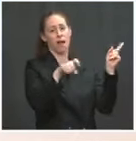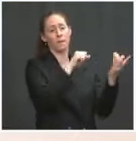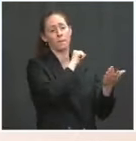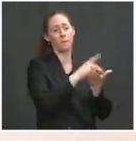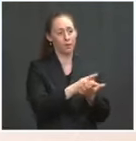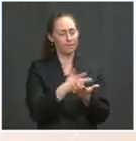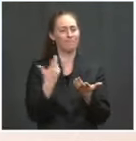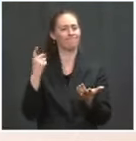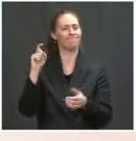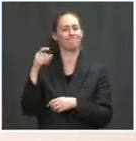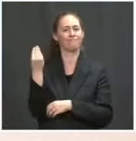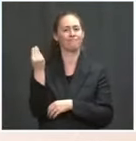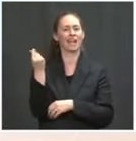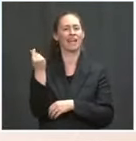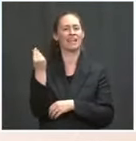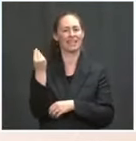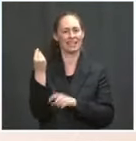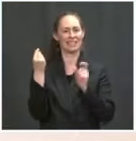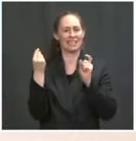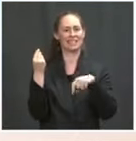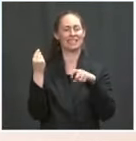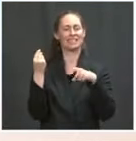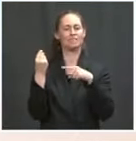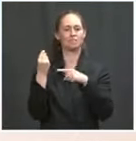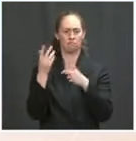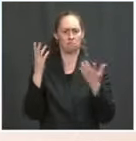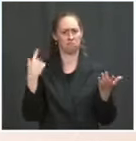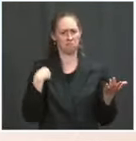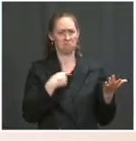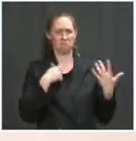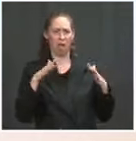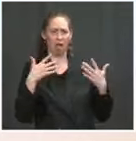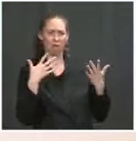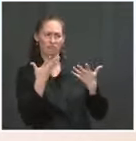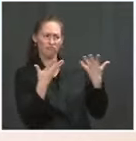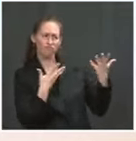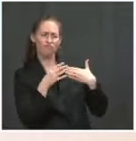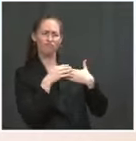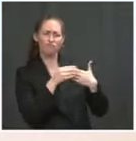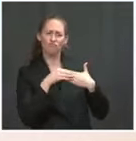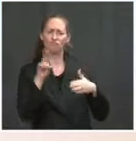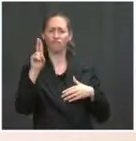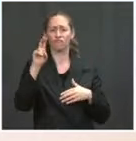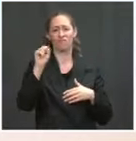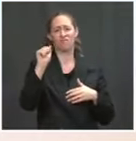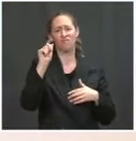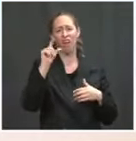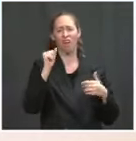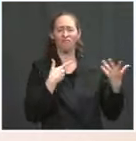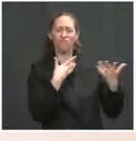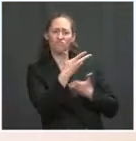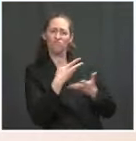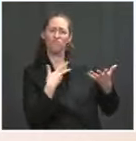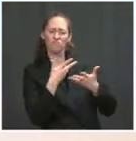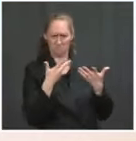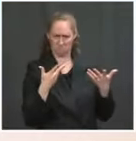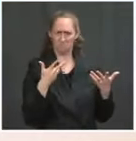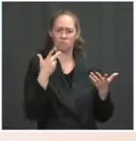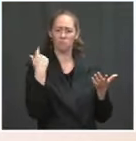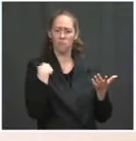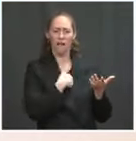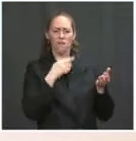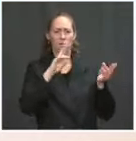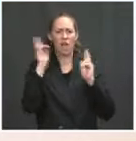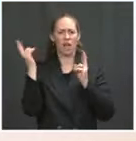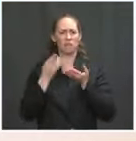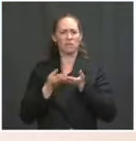But we have a lot of flexibility already at USDA, and we're going to be utilizing that flexibility in a way that creates more new and better